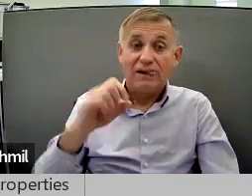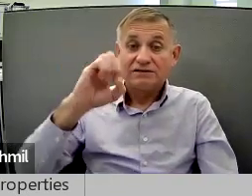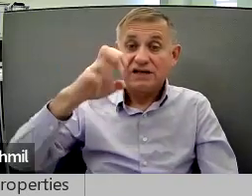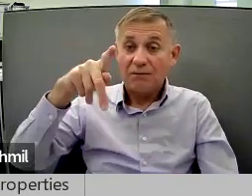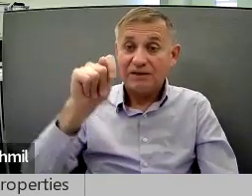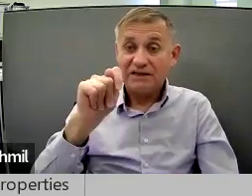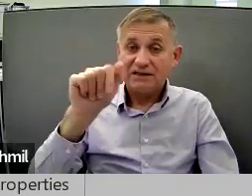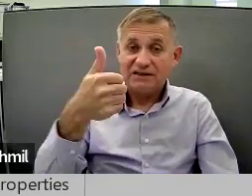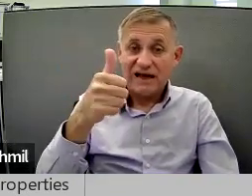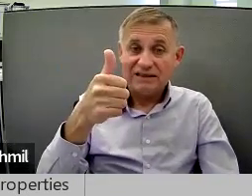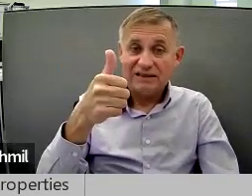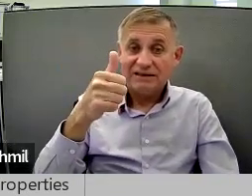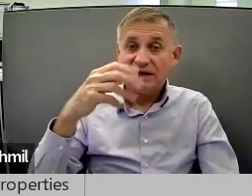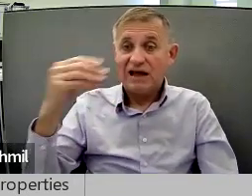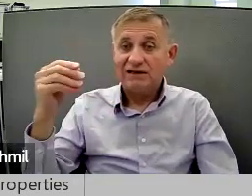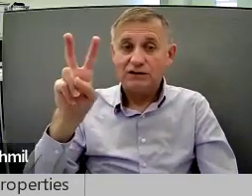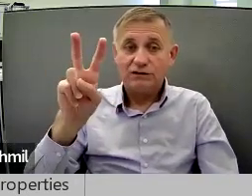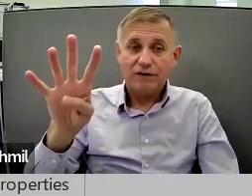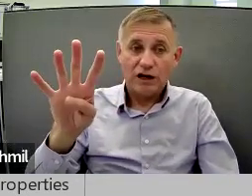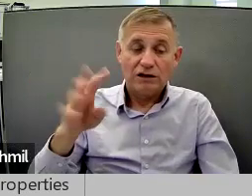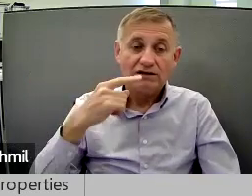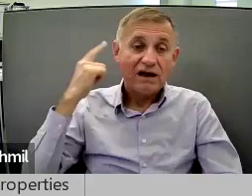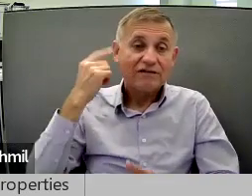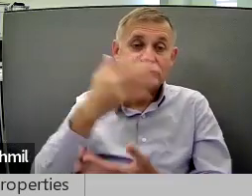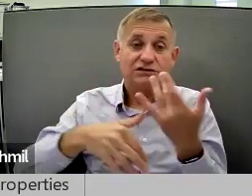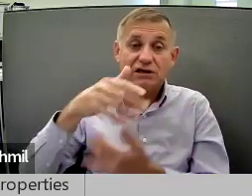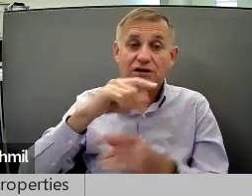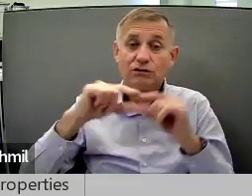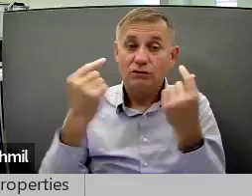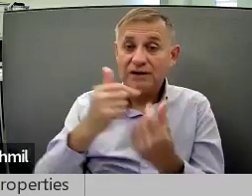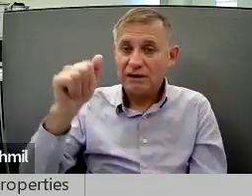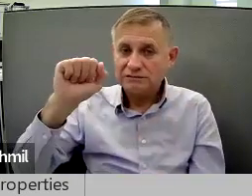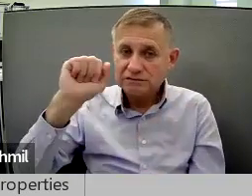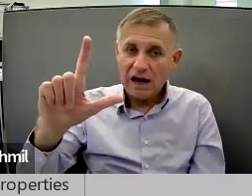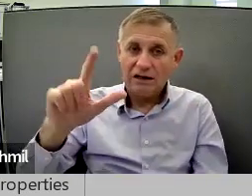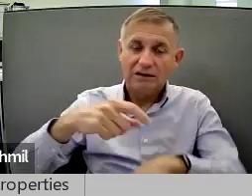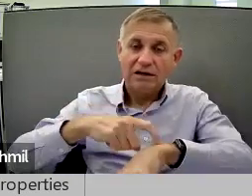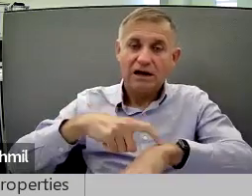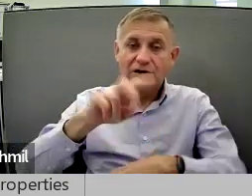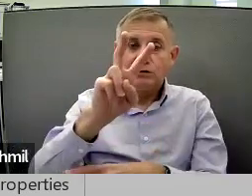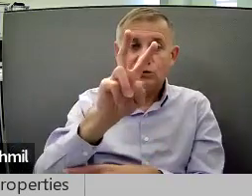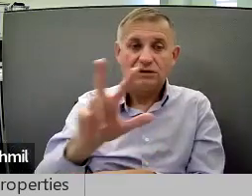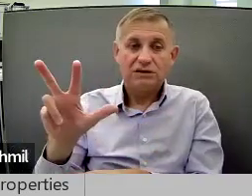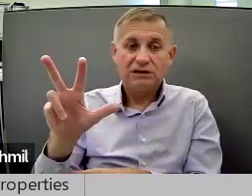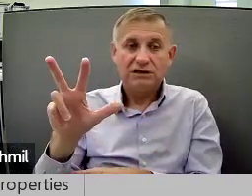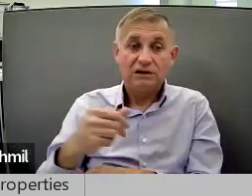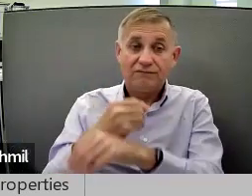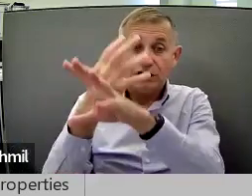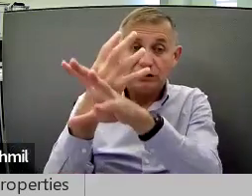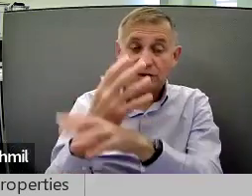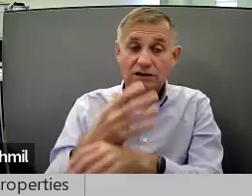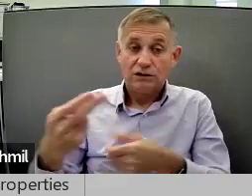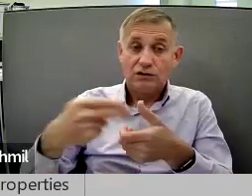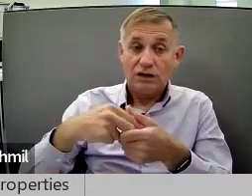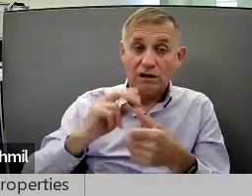Tuesdays, September 10th and 24th, Deaf Social Group in American Sign Language, from